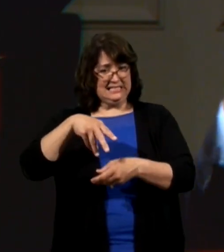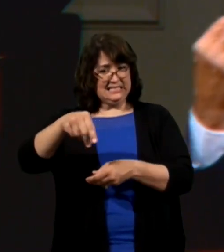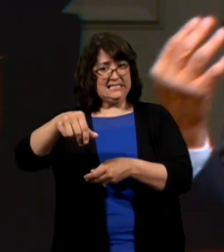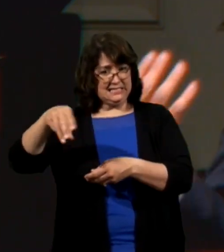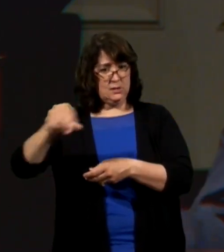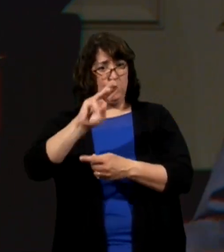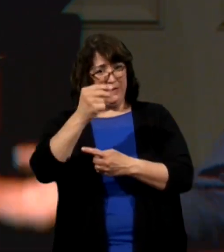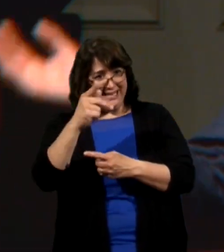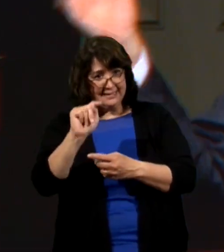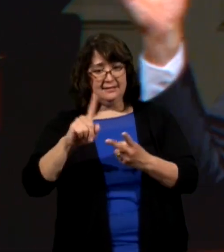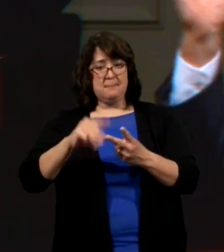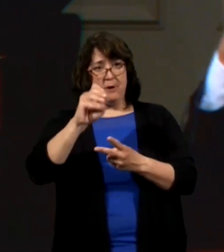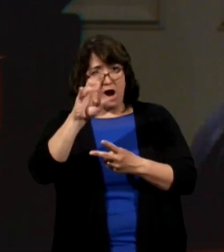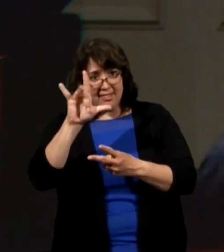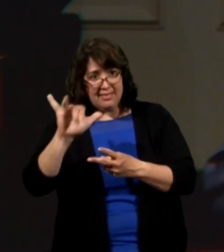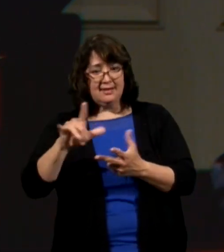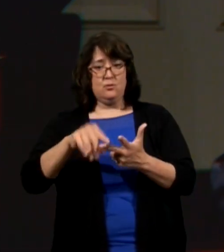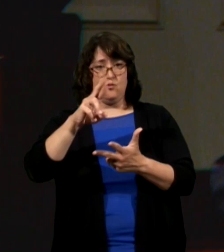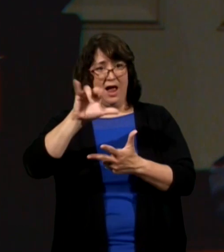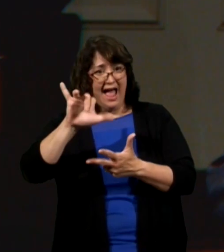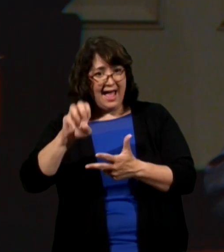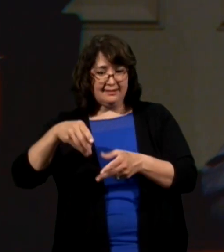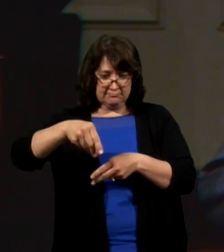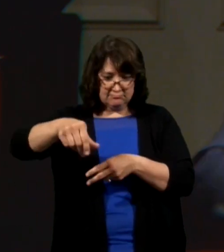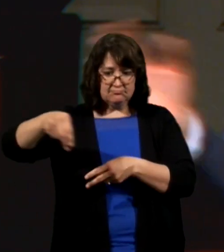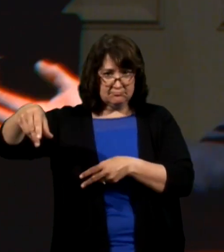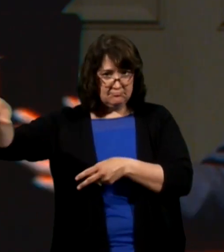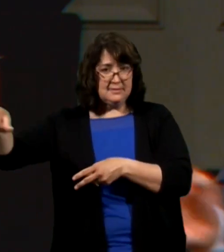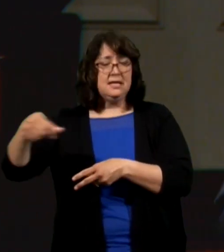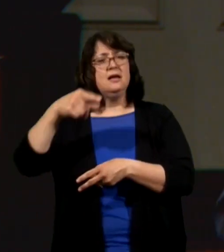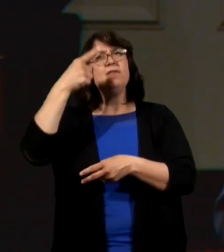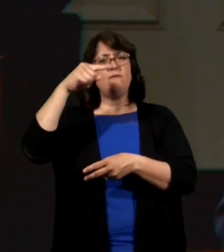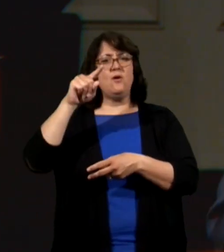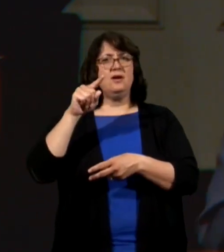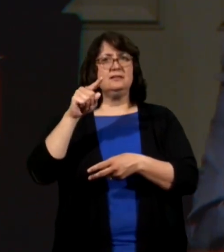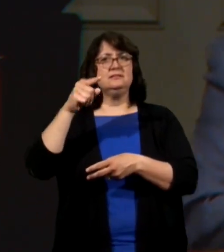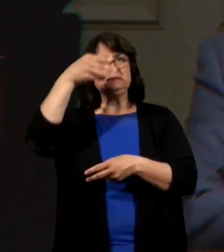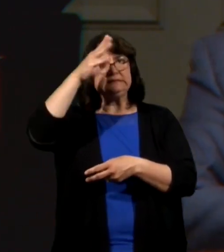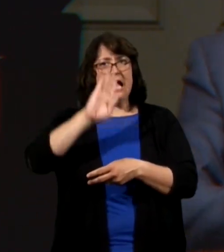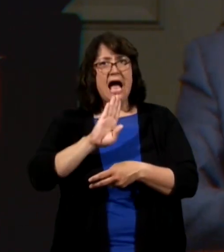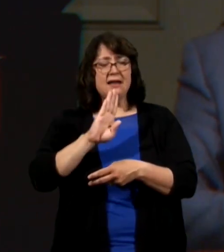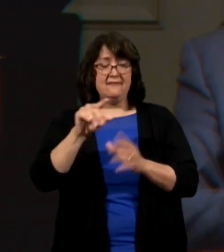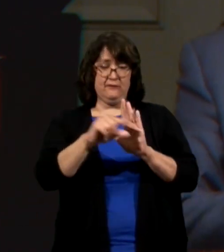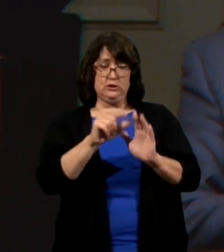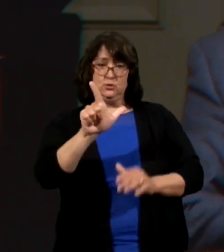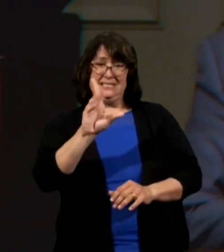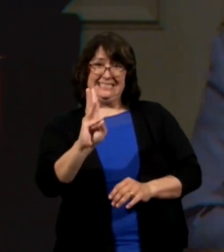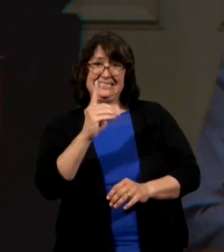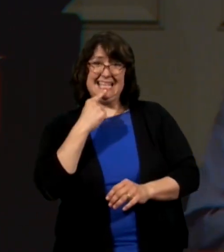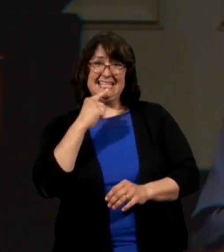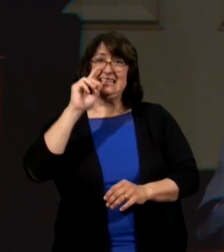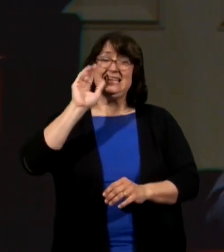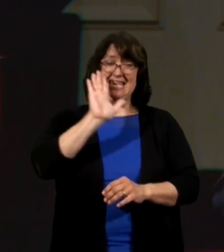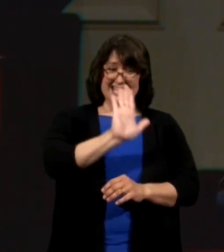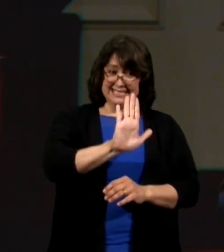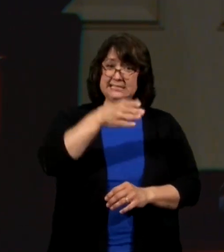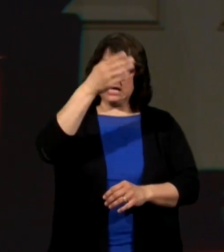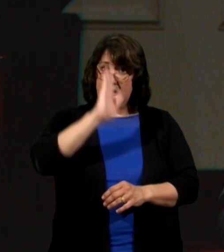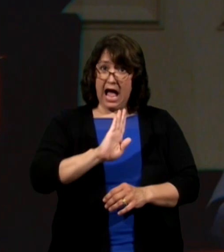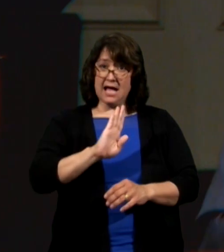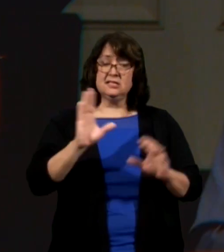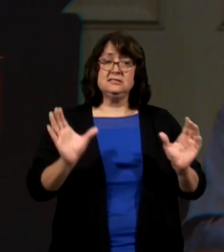wheat and the appointed barley and the rye in their place. For his God, look at here, 26, for his God